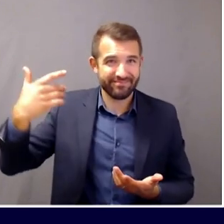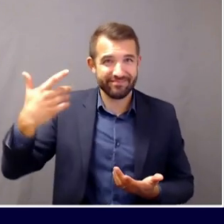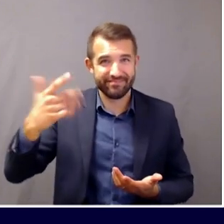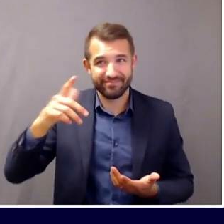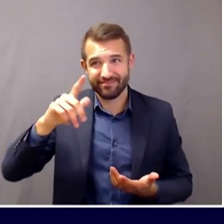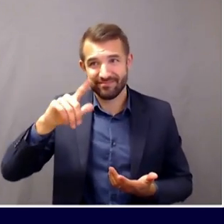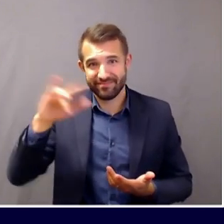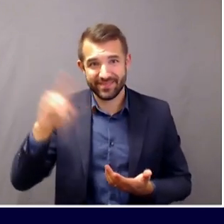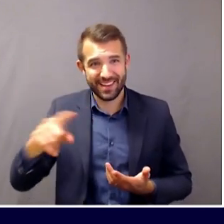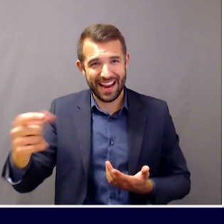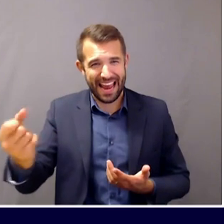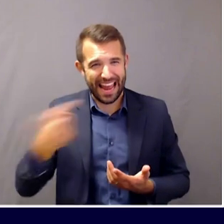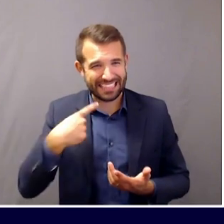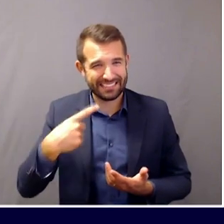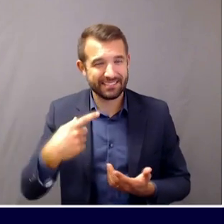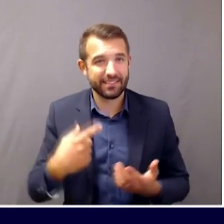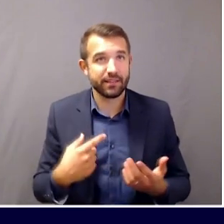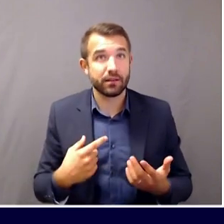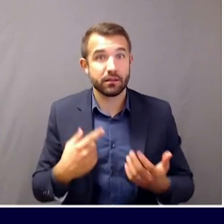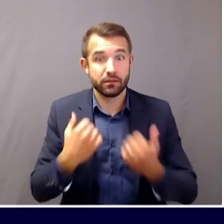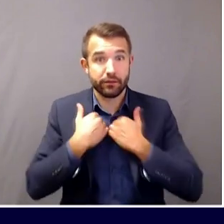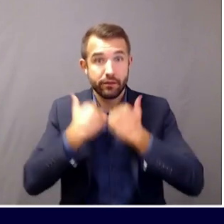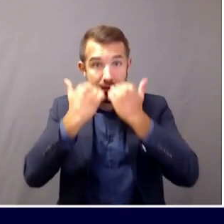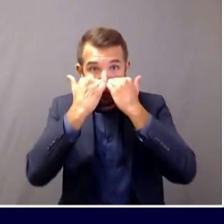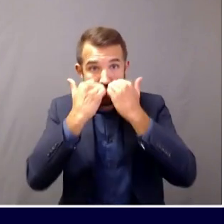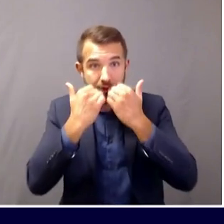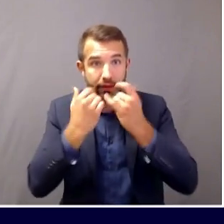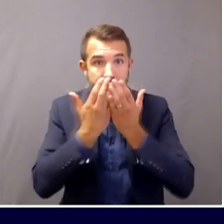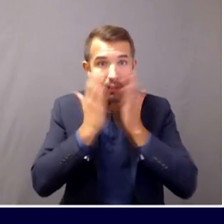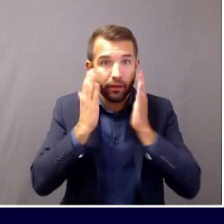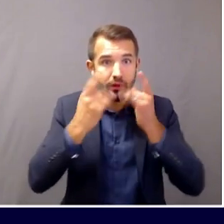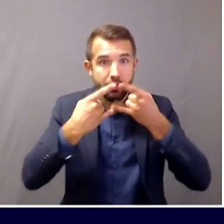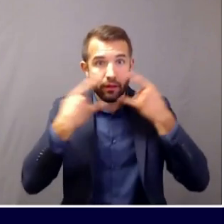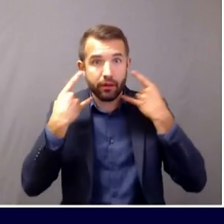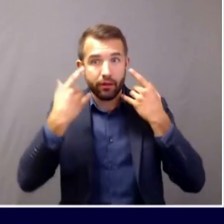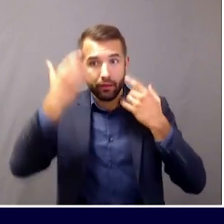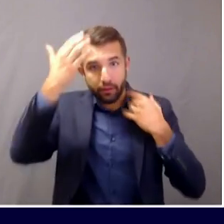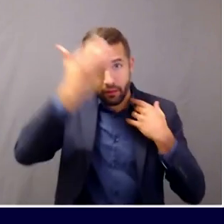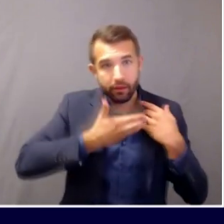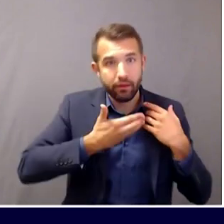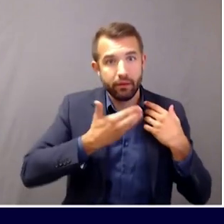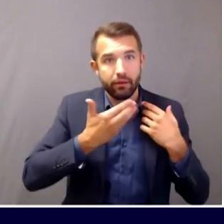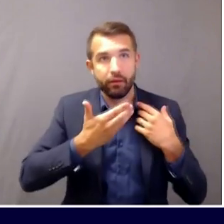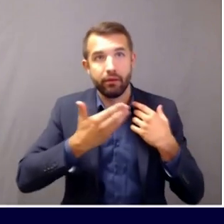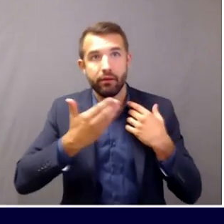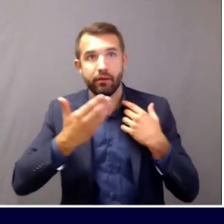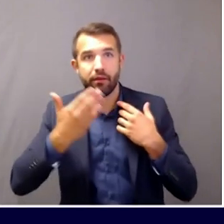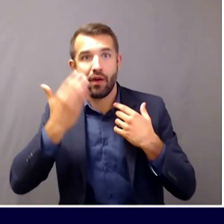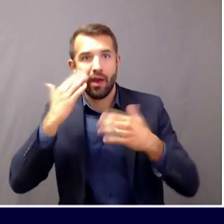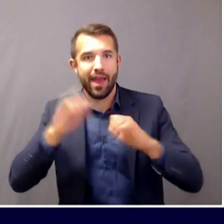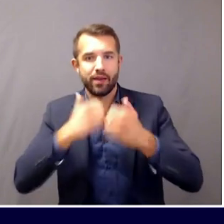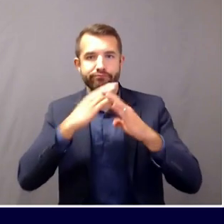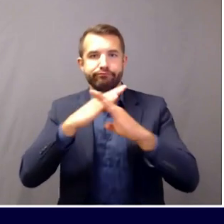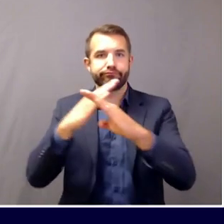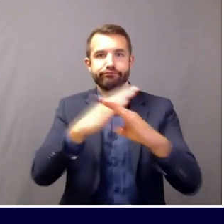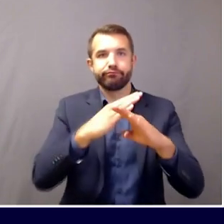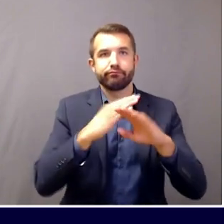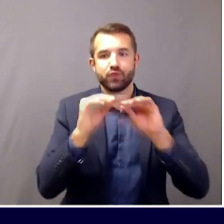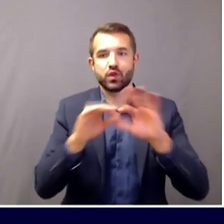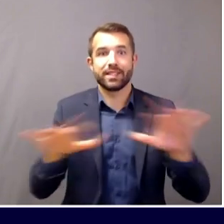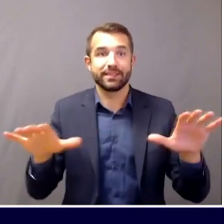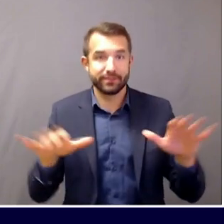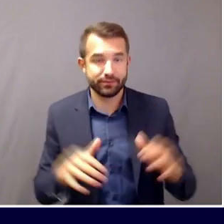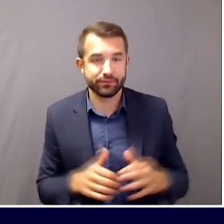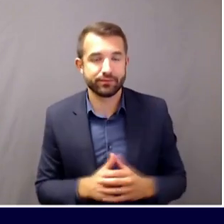different face coverings actually protect or prevent the spread of COVID-19, COVID as well as at a correlational